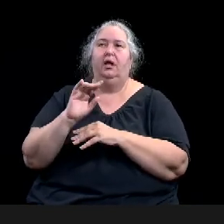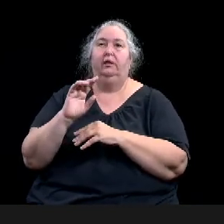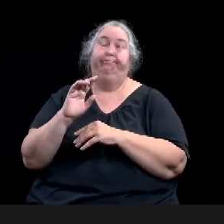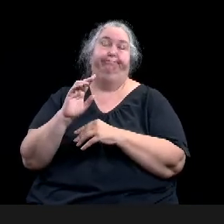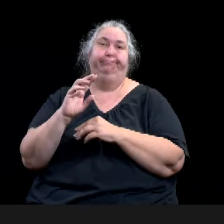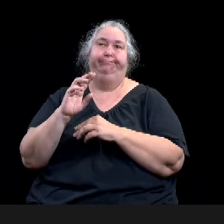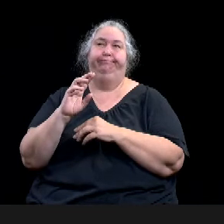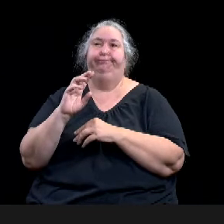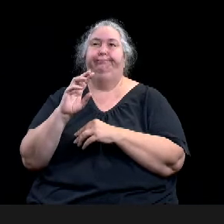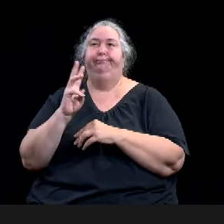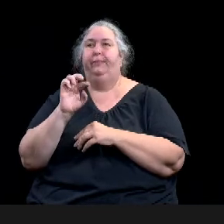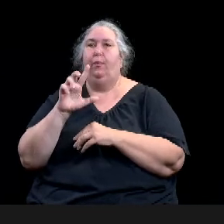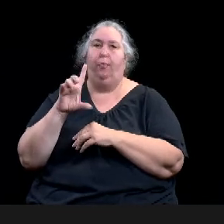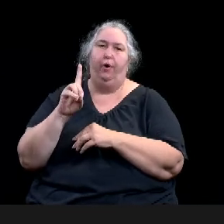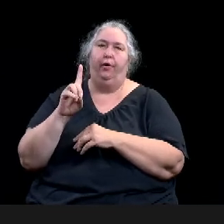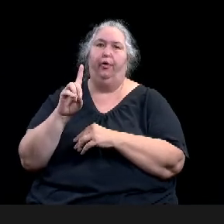Museum.